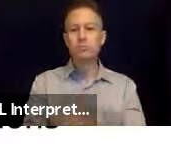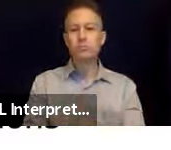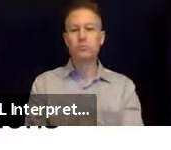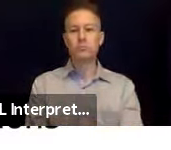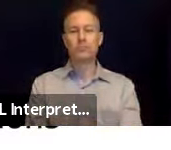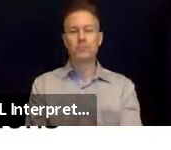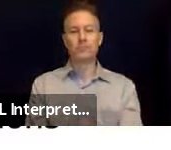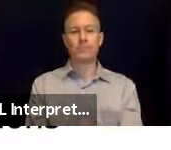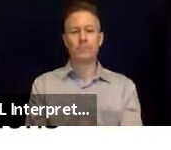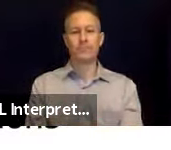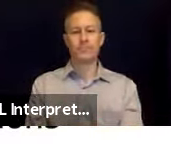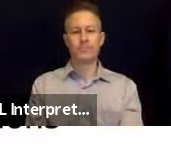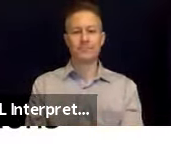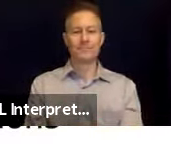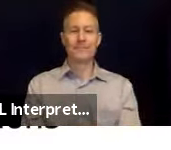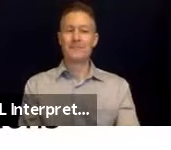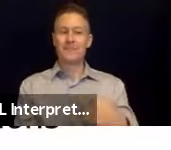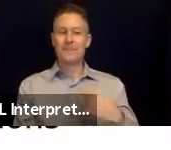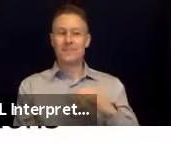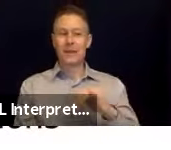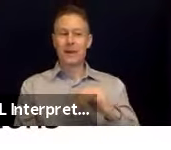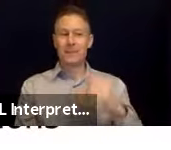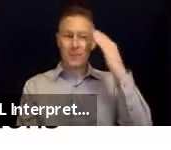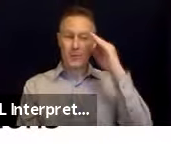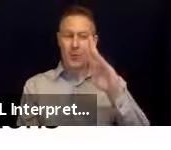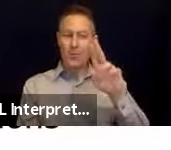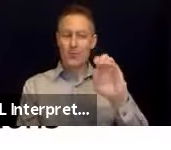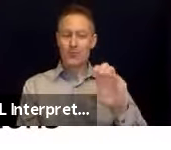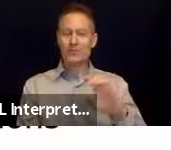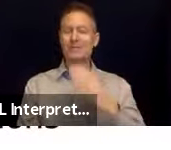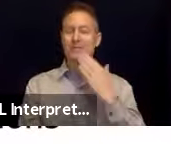I know Bruce too. Thank you, Bruce. Thank you, Bruce.